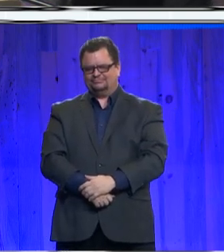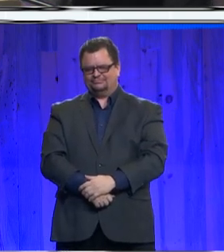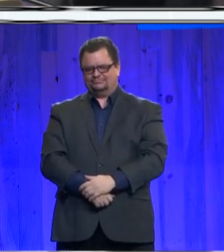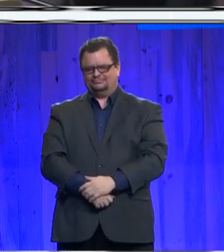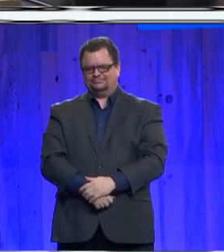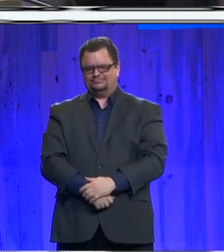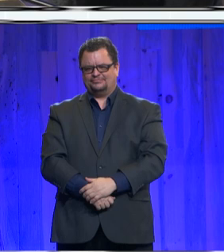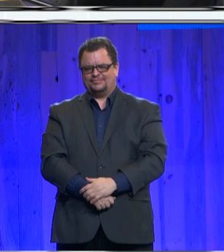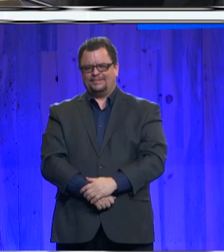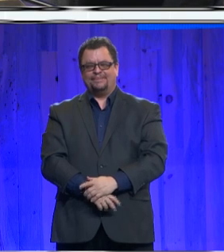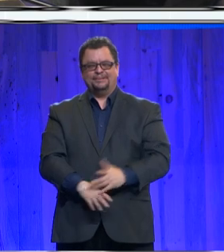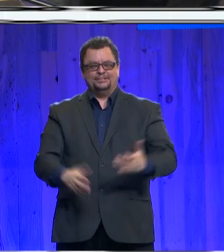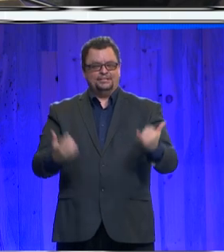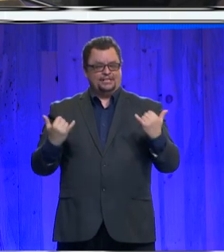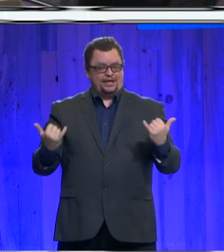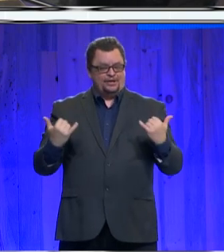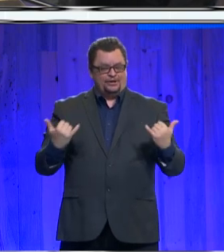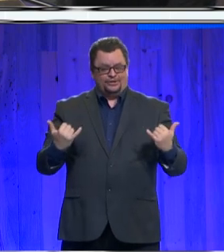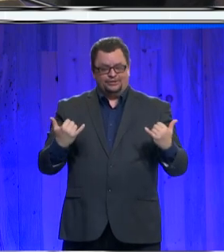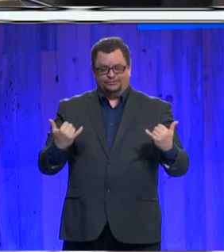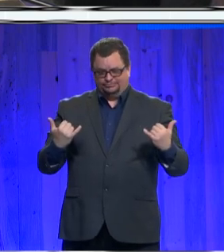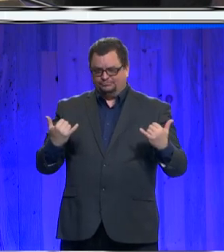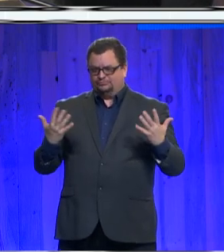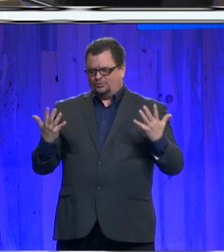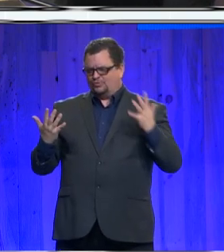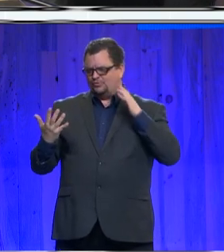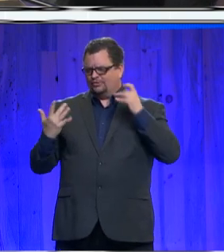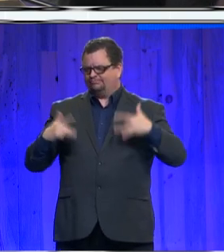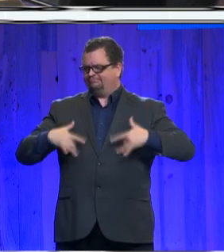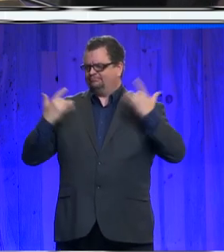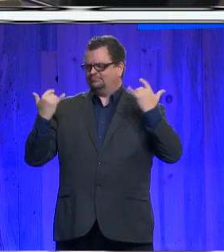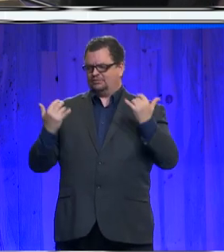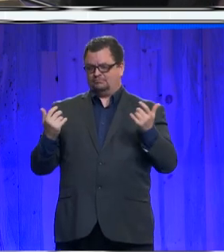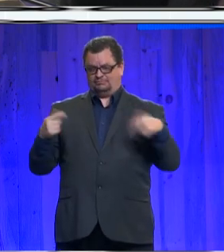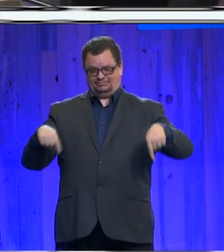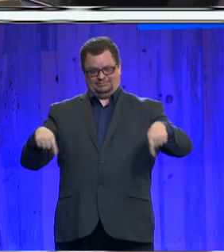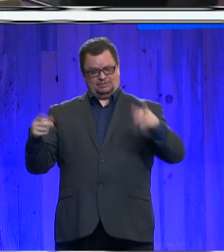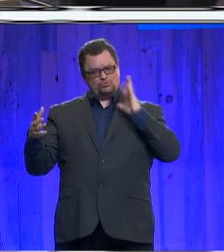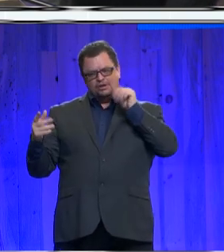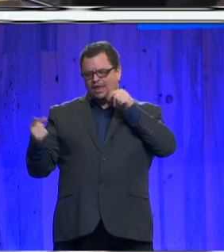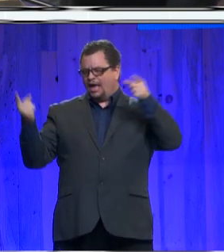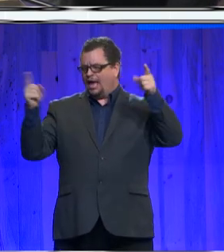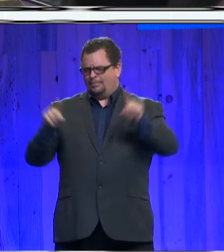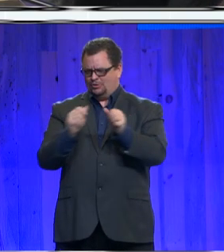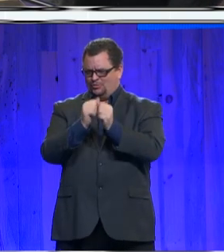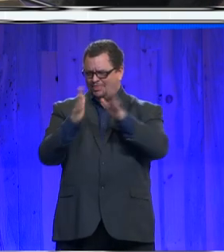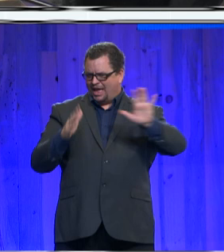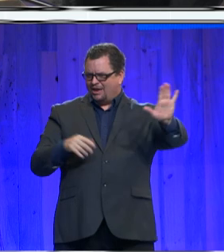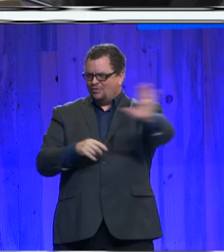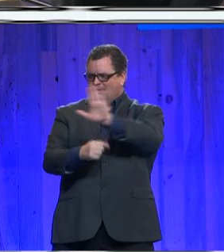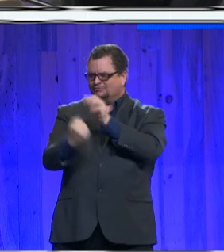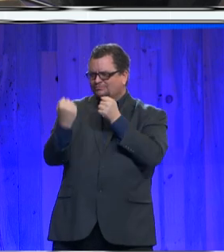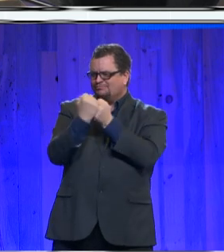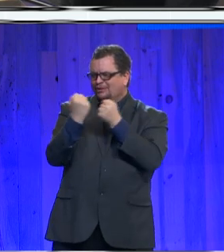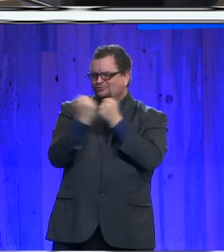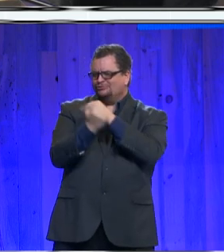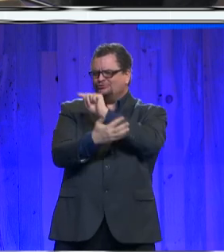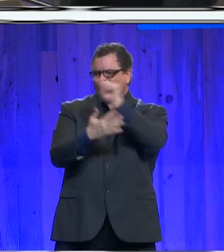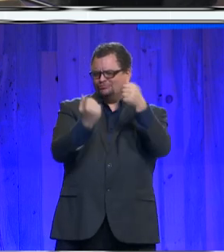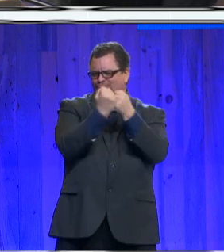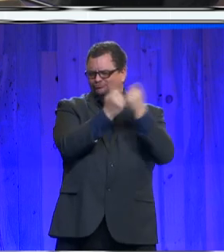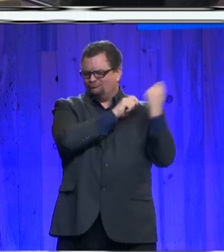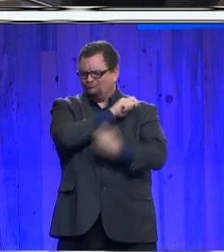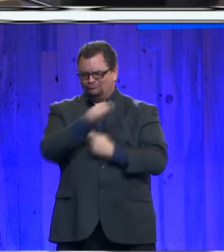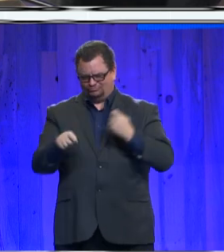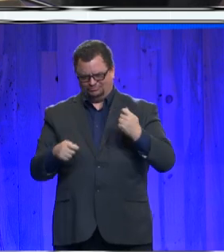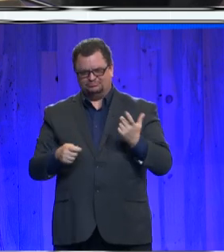Now, today's event would not be possible without our generous support of our sponsors. And I want to thank you to our gold sponsor and